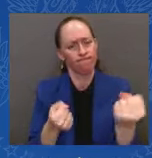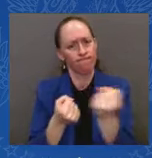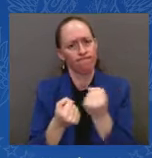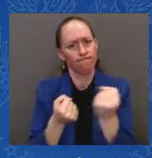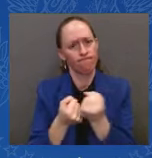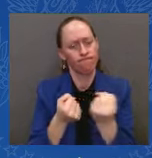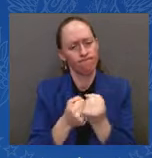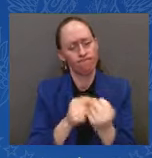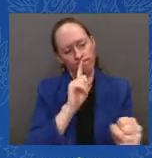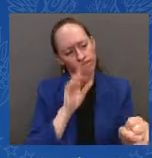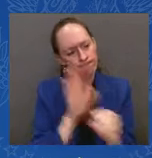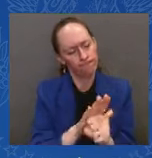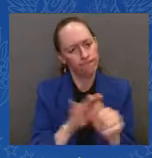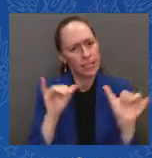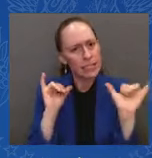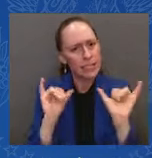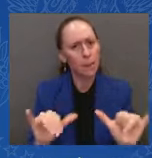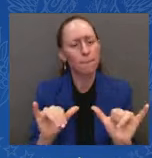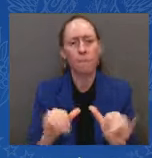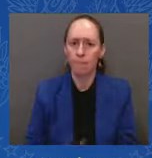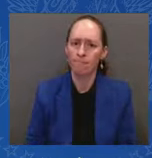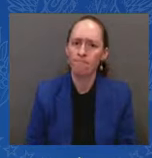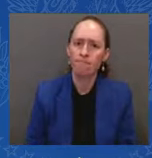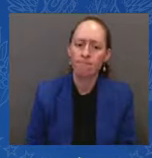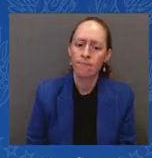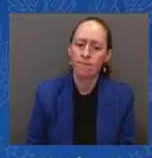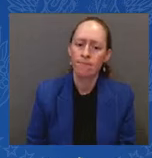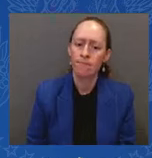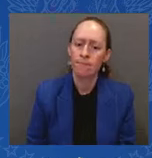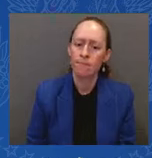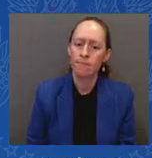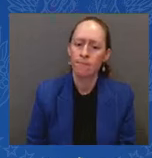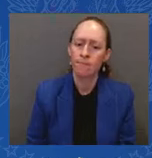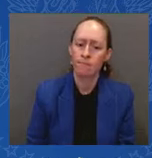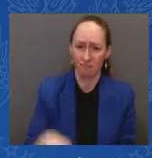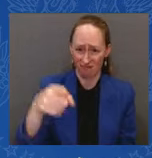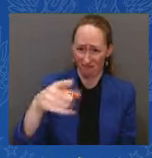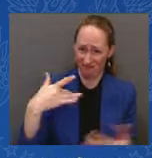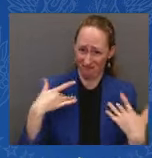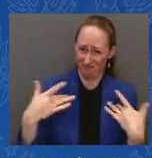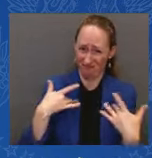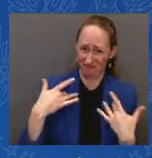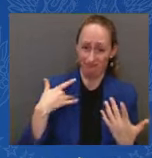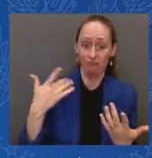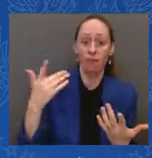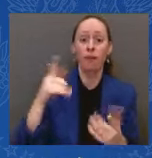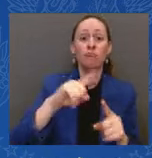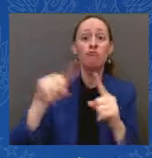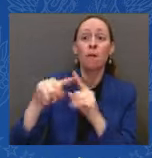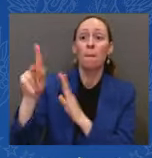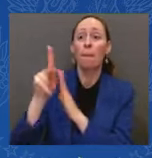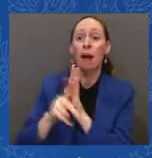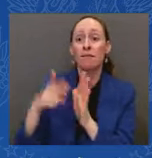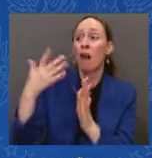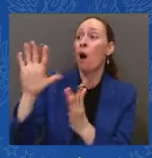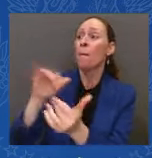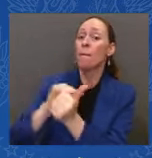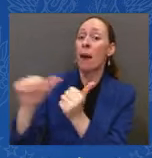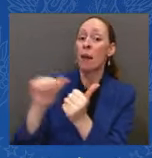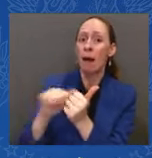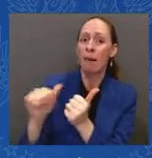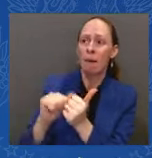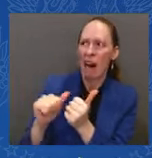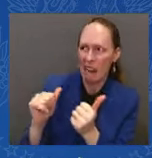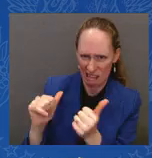your domestic and foreign policy initiatives being in peril because of what we saw happen yesterday — the